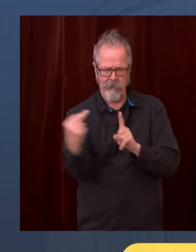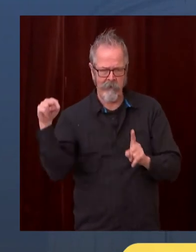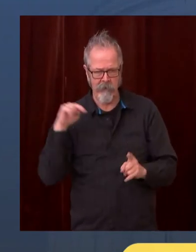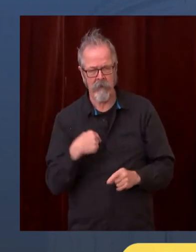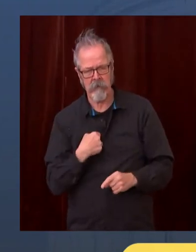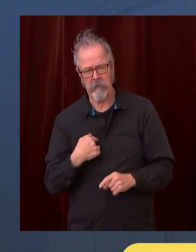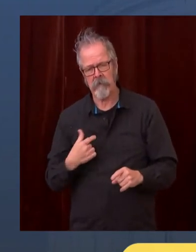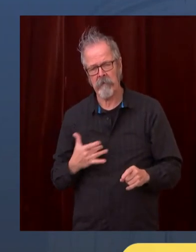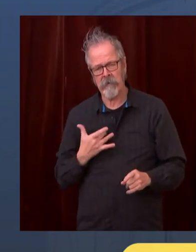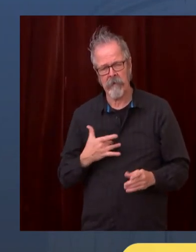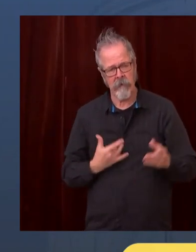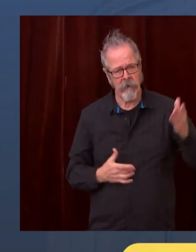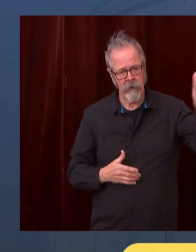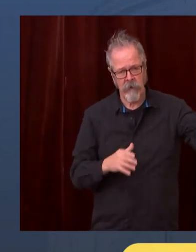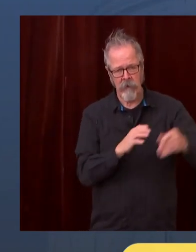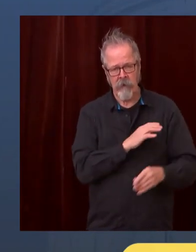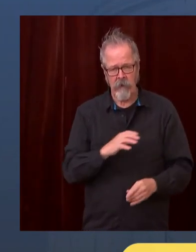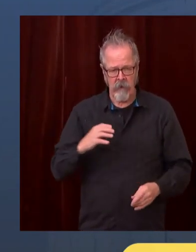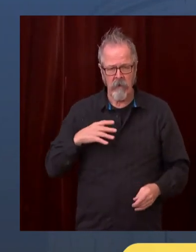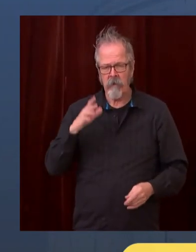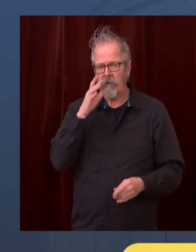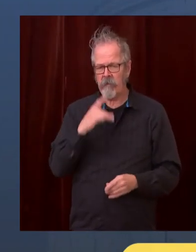Next question comes from Keith with Como.